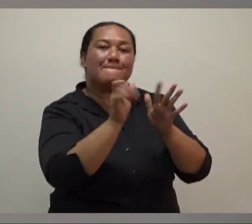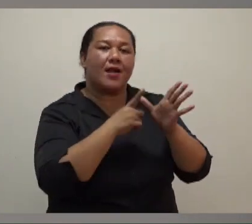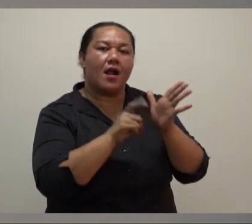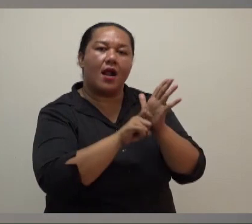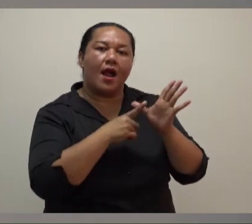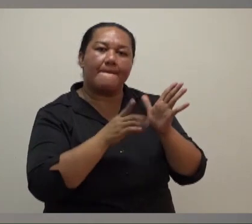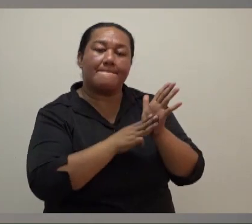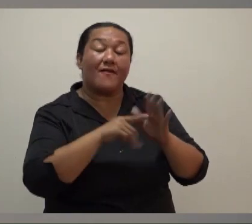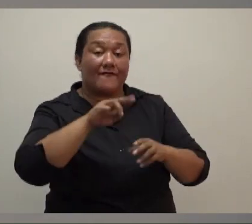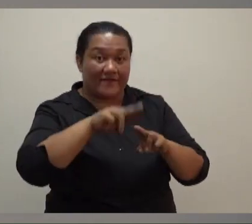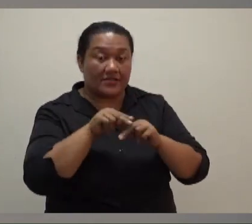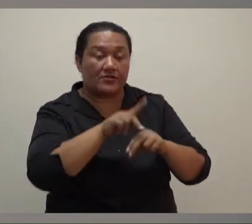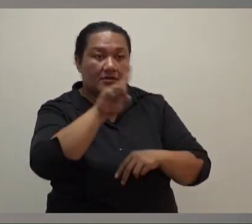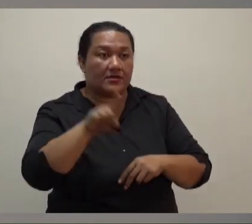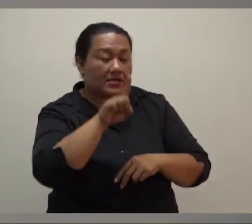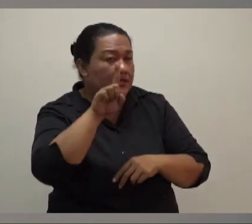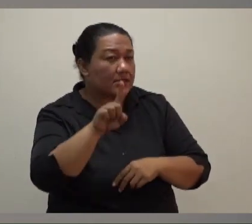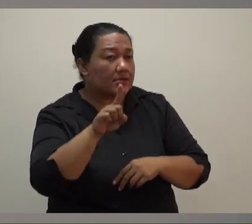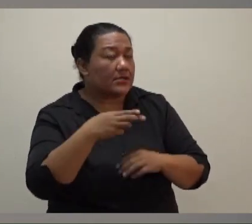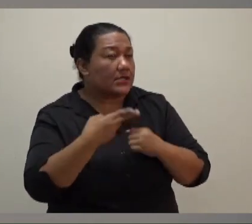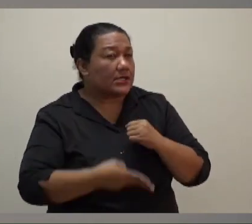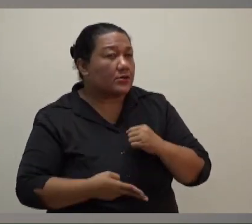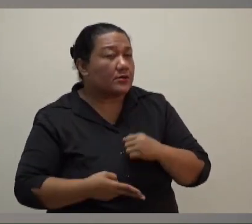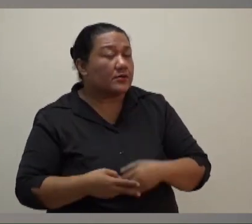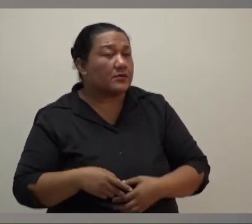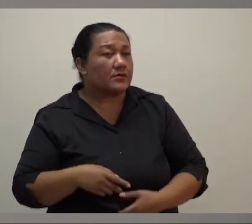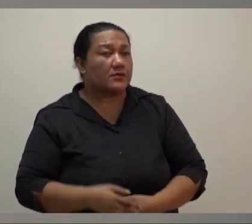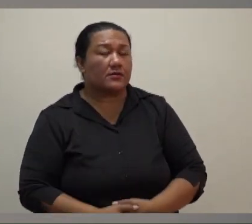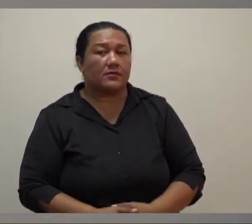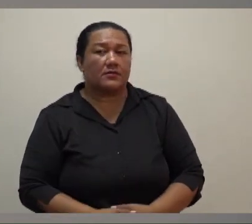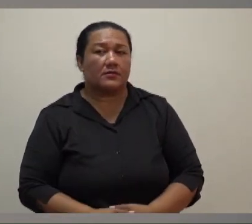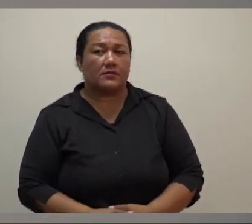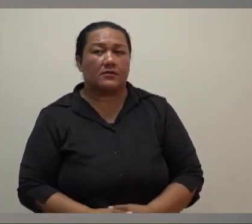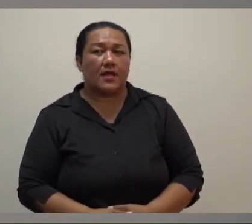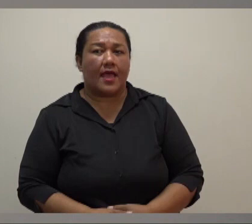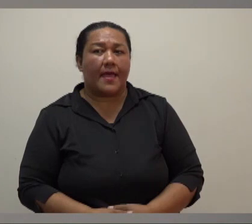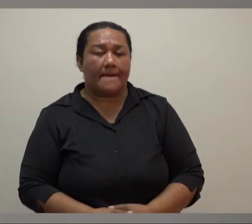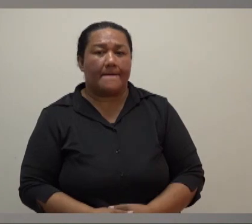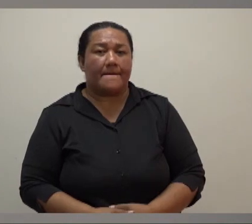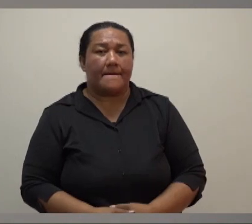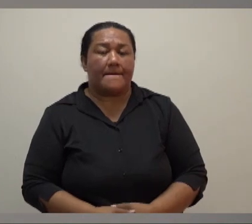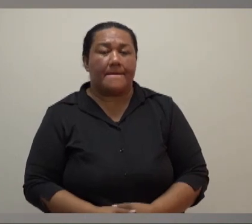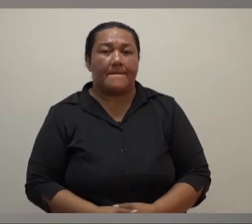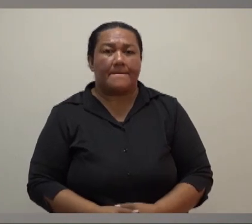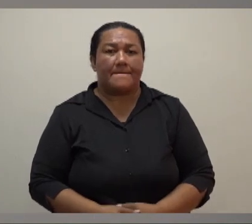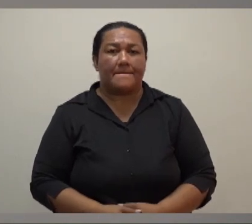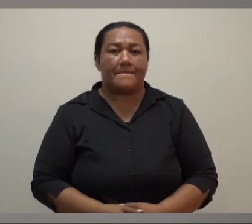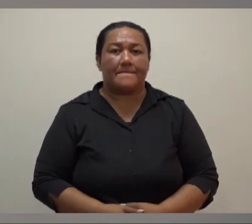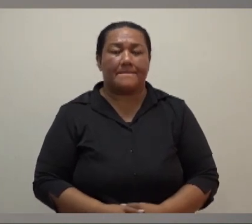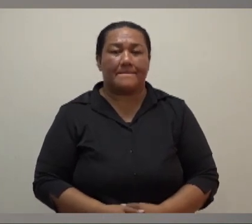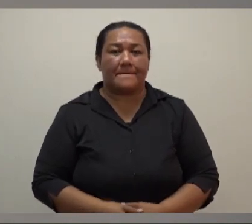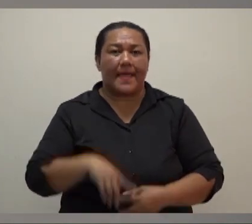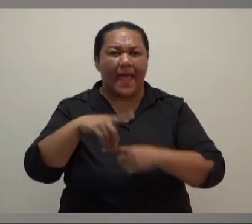With the surge in cases of Omicron in our community and tropical cyclone Cody with its